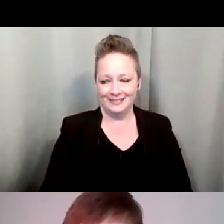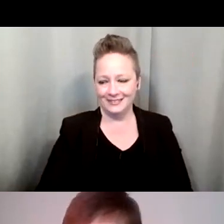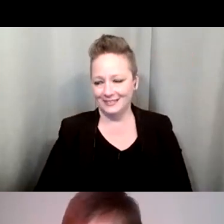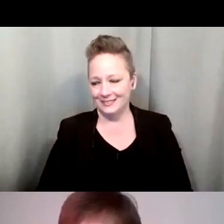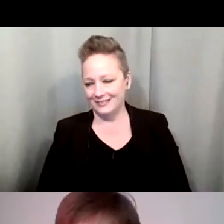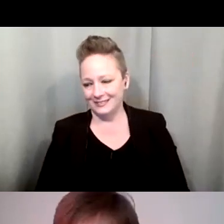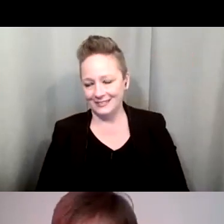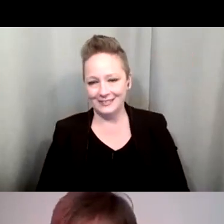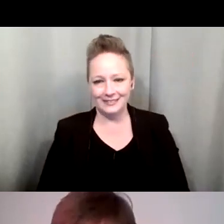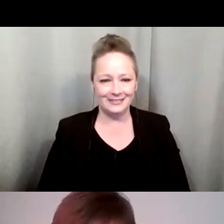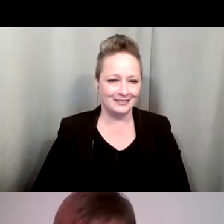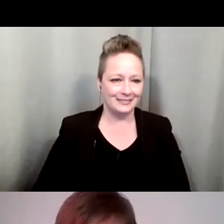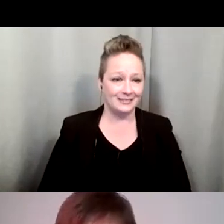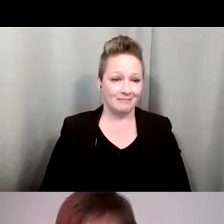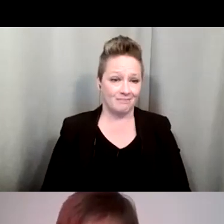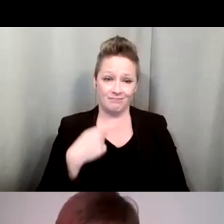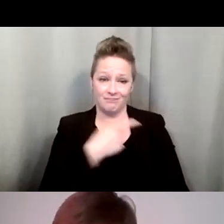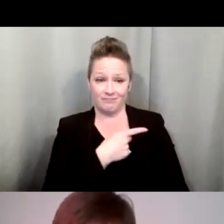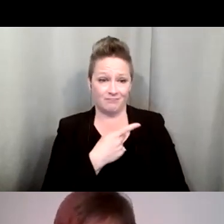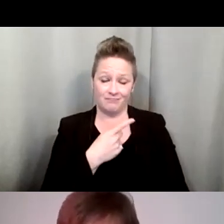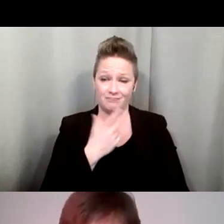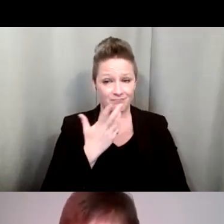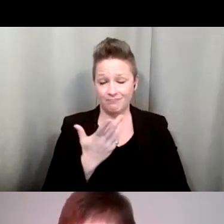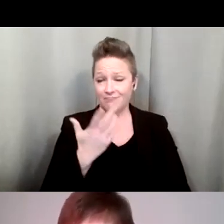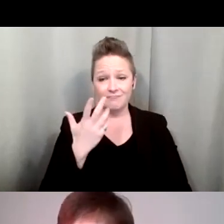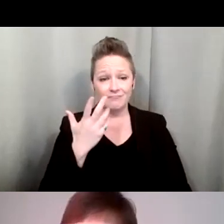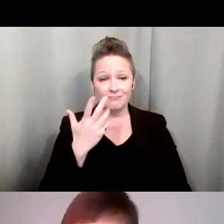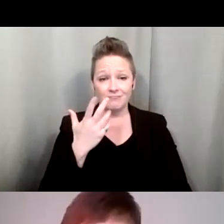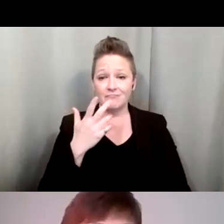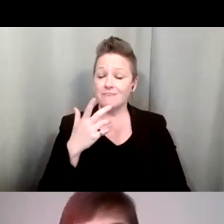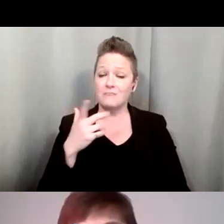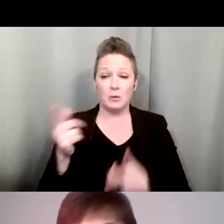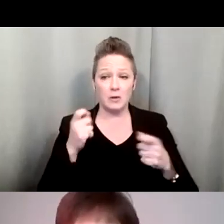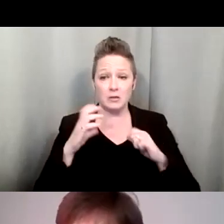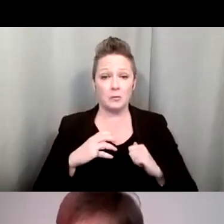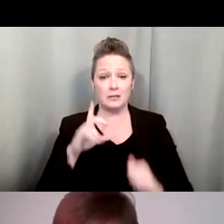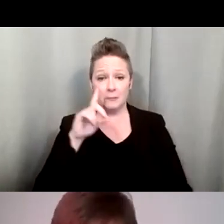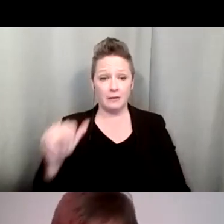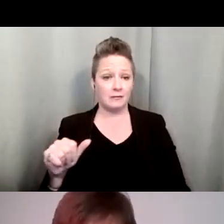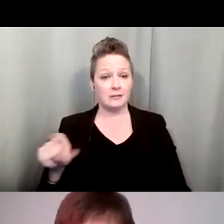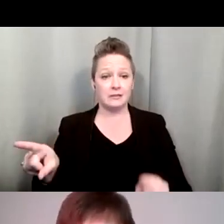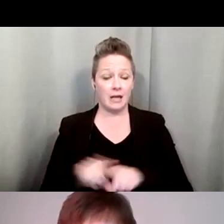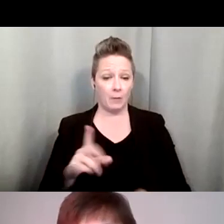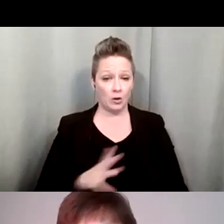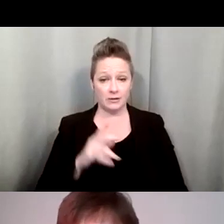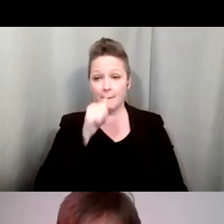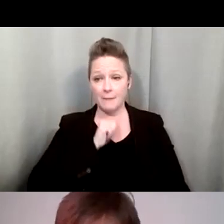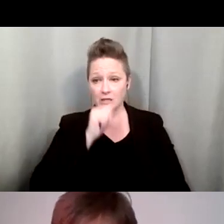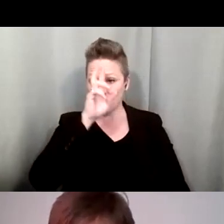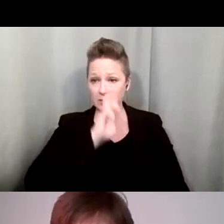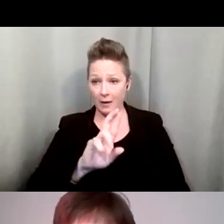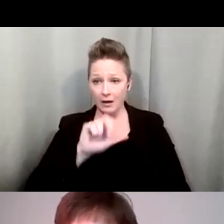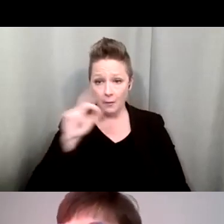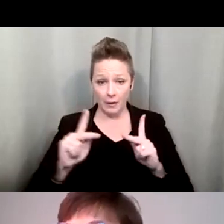The takeaway slide is pretty straightforward. Treat the customer with a disability the same courtesy patient respects other customers and do take the